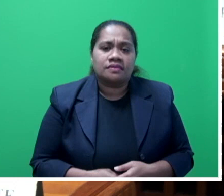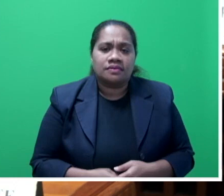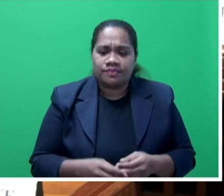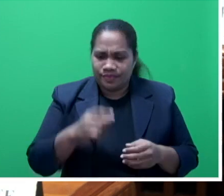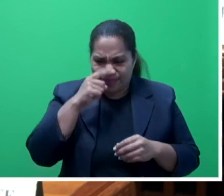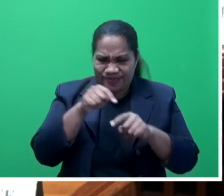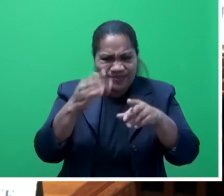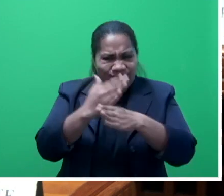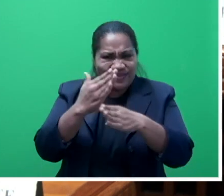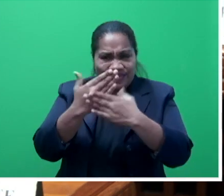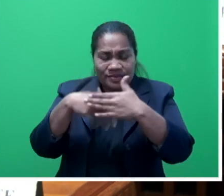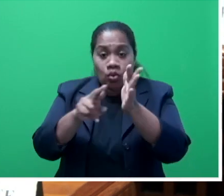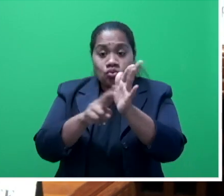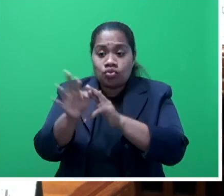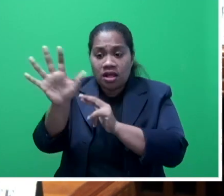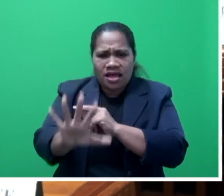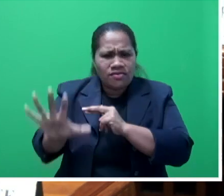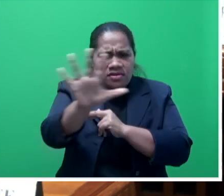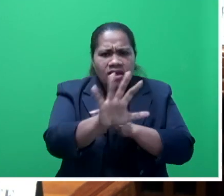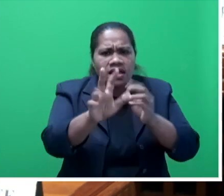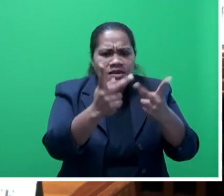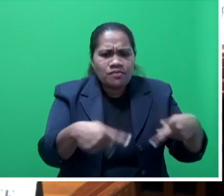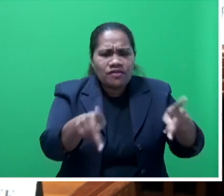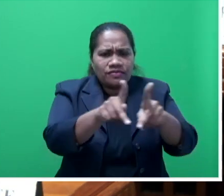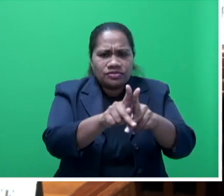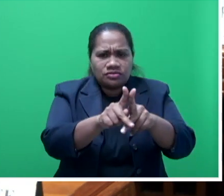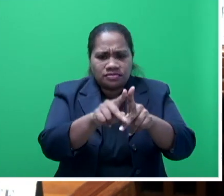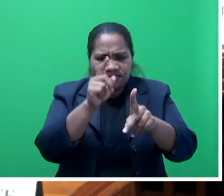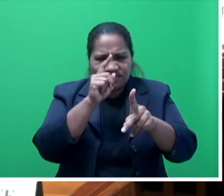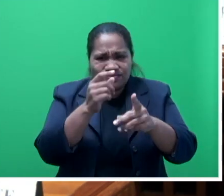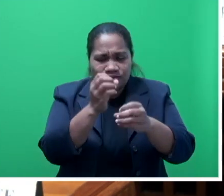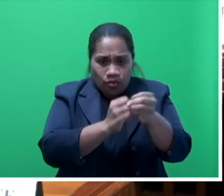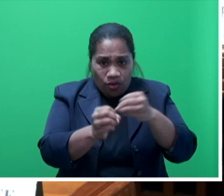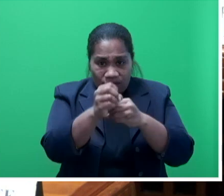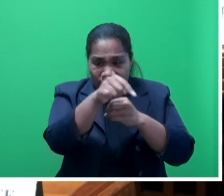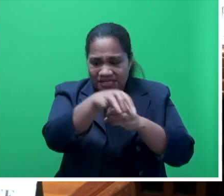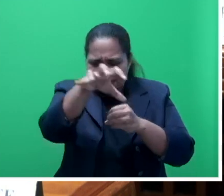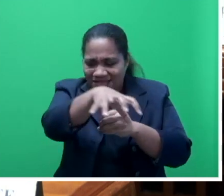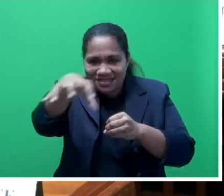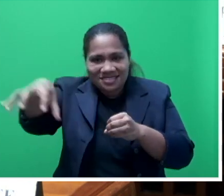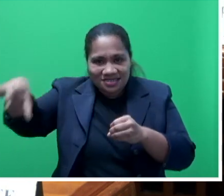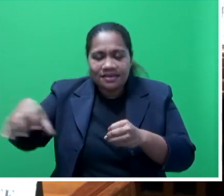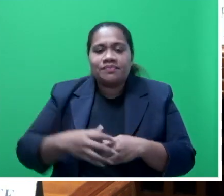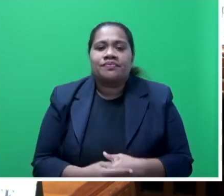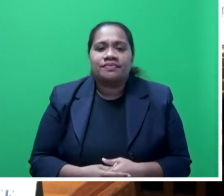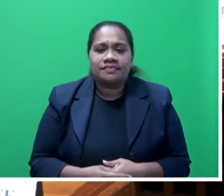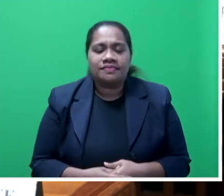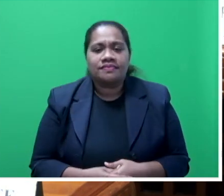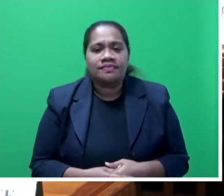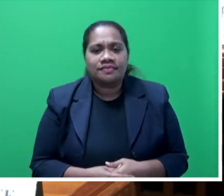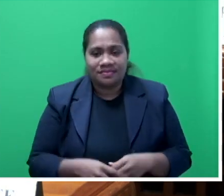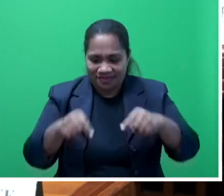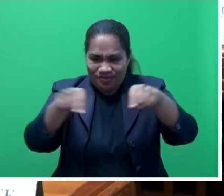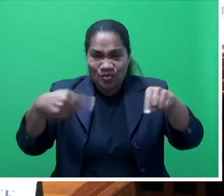areas, the provincial officers, Mr Speaker sir, the Rogotwis, Turanganikoros, Martinitigenas and the advisory